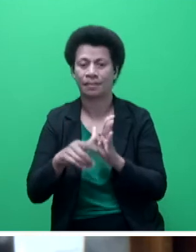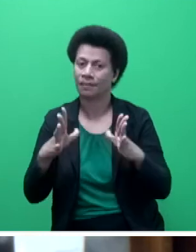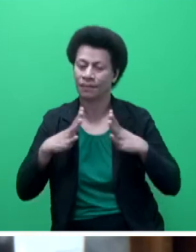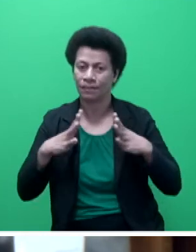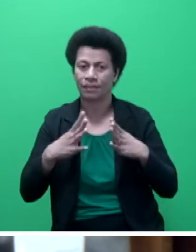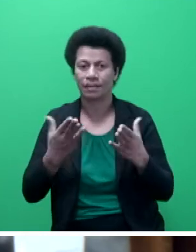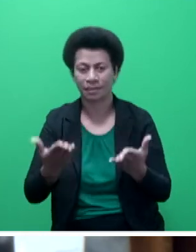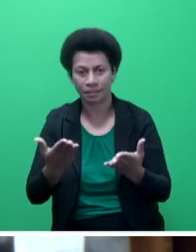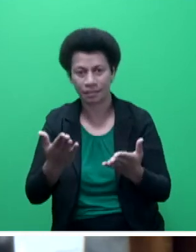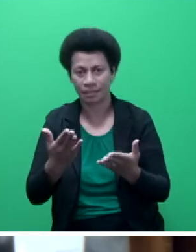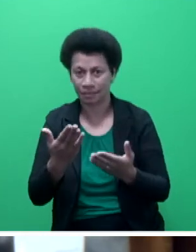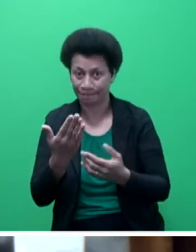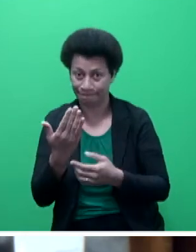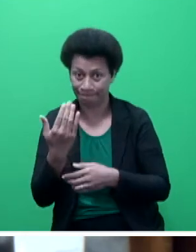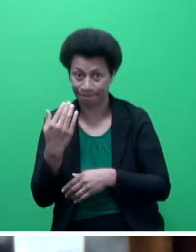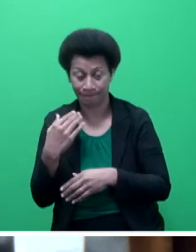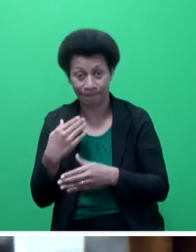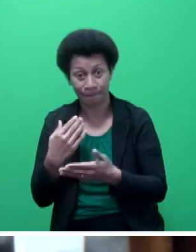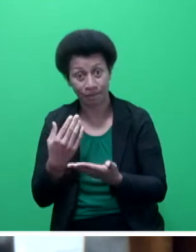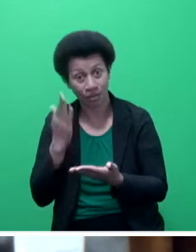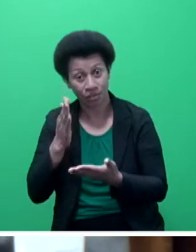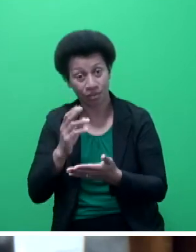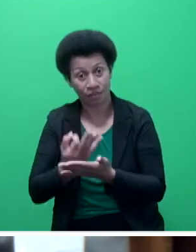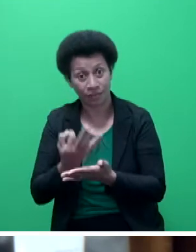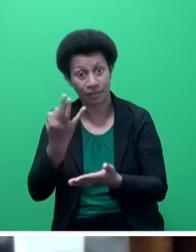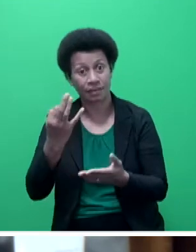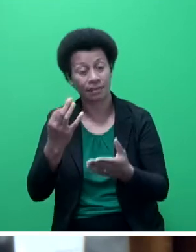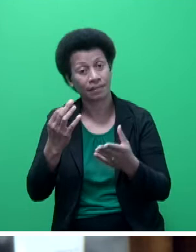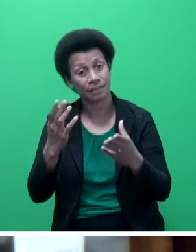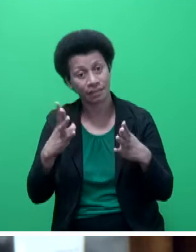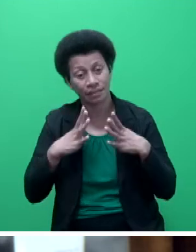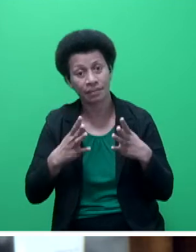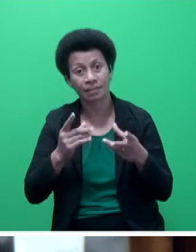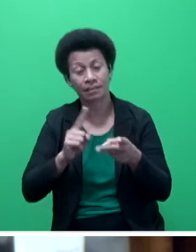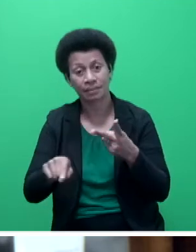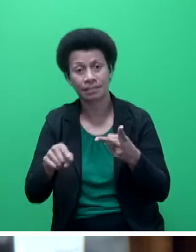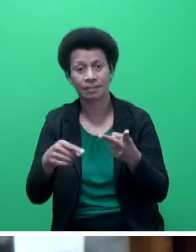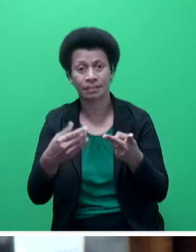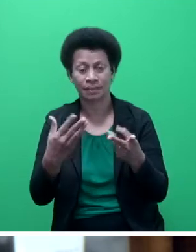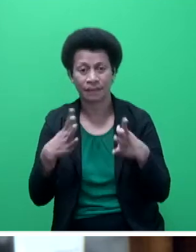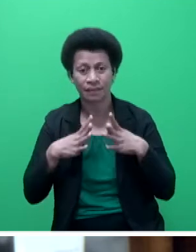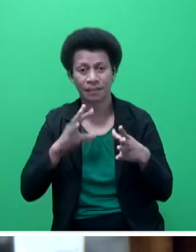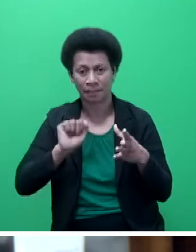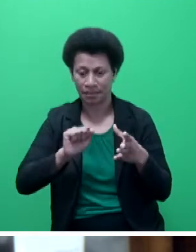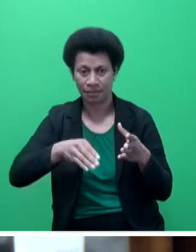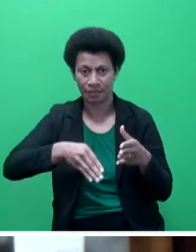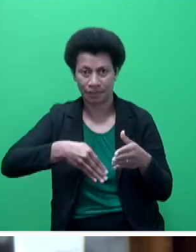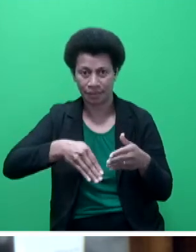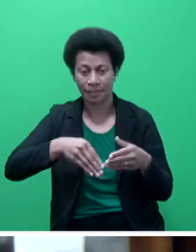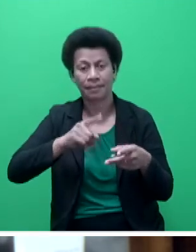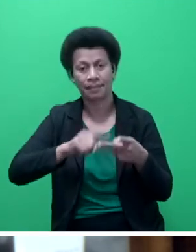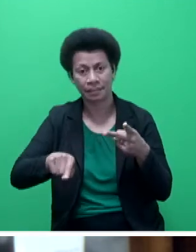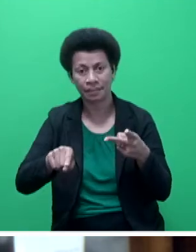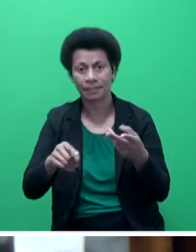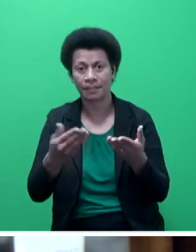free textbooks, Mr Speaker, sir, where electricity rates are subsidised for households below the, who earn less than $30,000 a